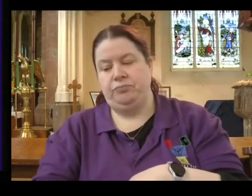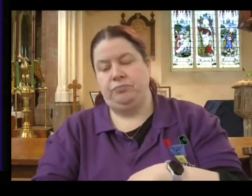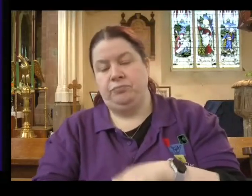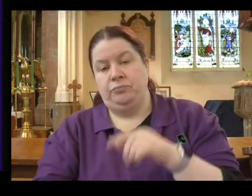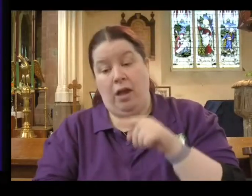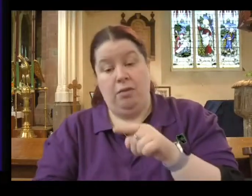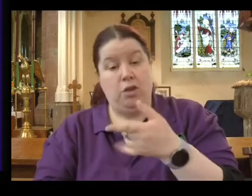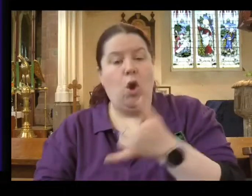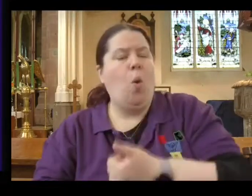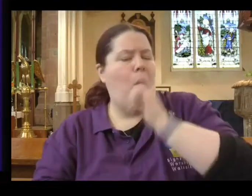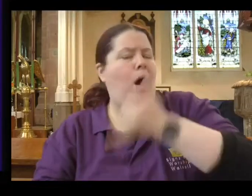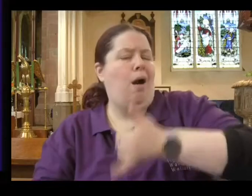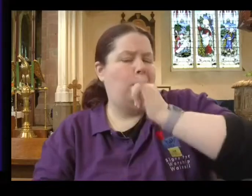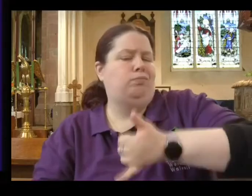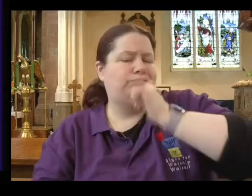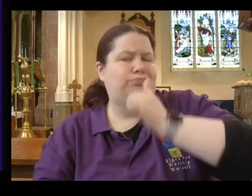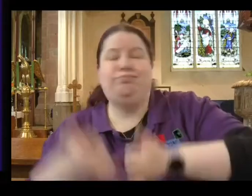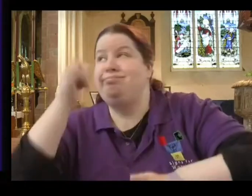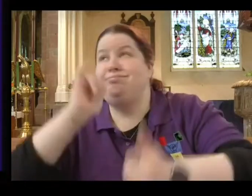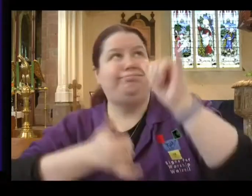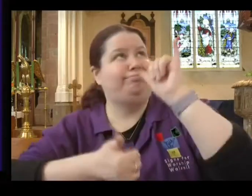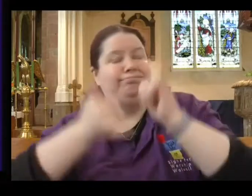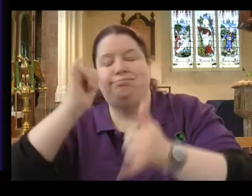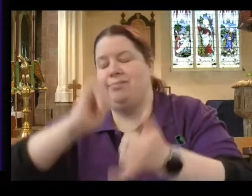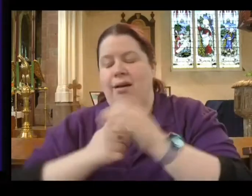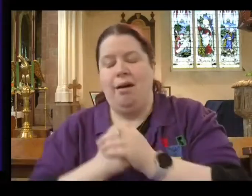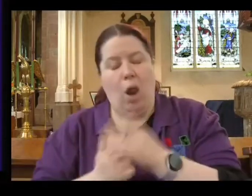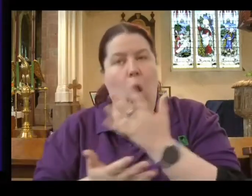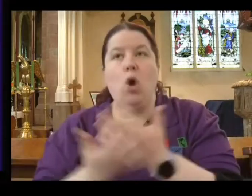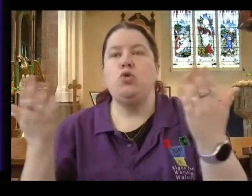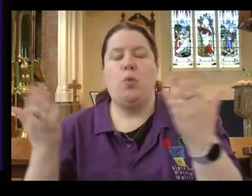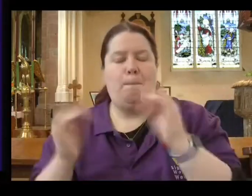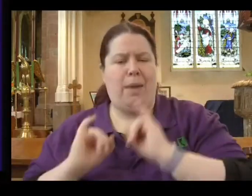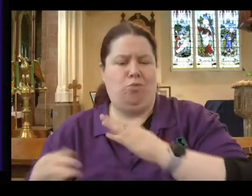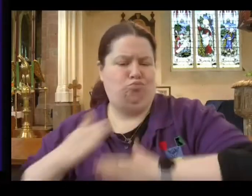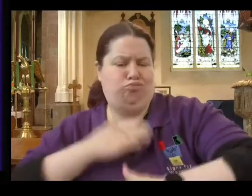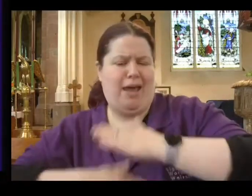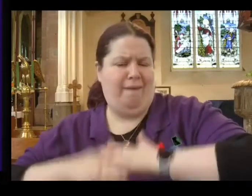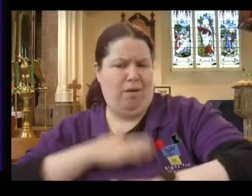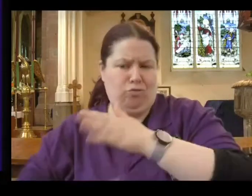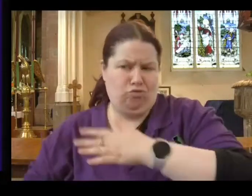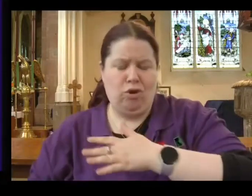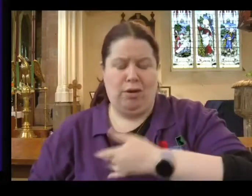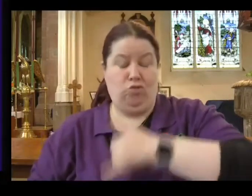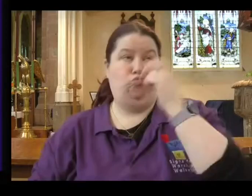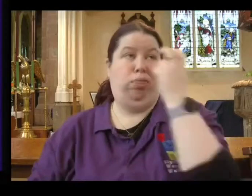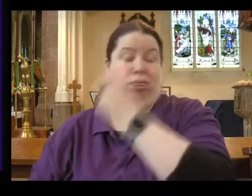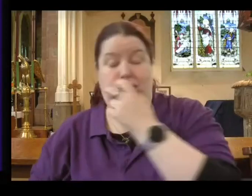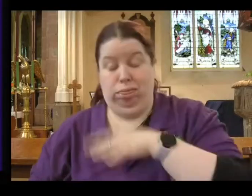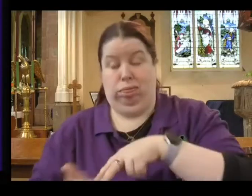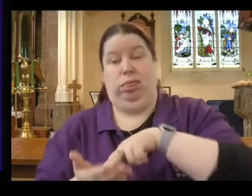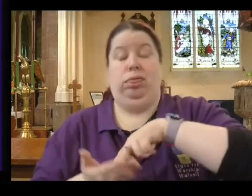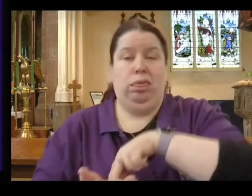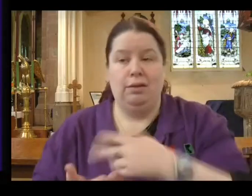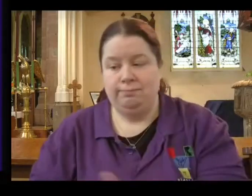wine flowed quite a lot and were renowned for debauchery and drunken revelry. Not unlike, I